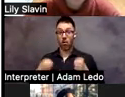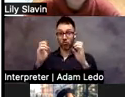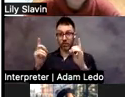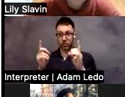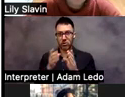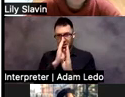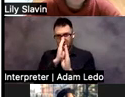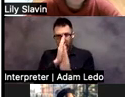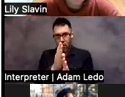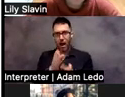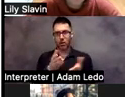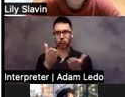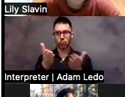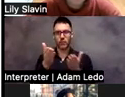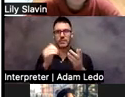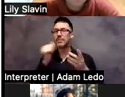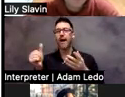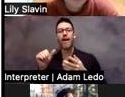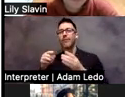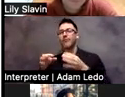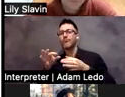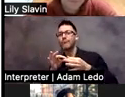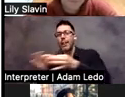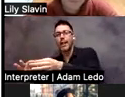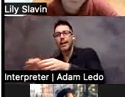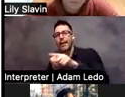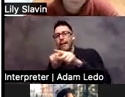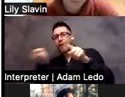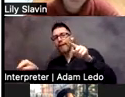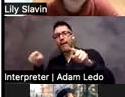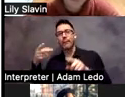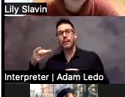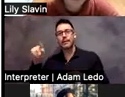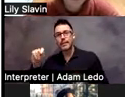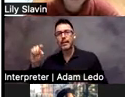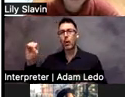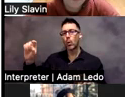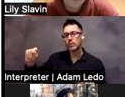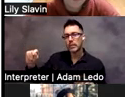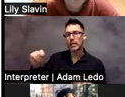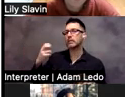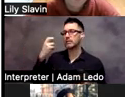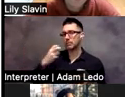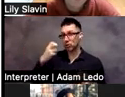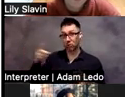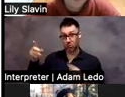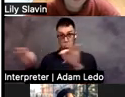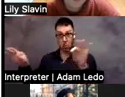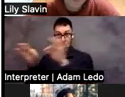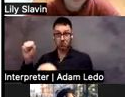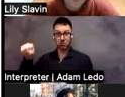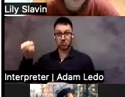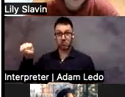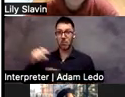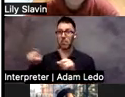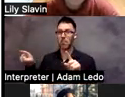by law. It's not a related service like PT or OT. PT or OT speech, they're important, but they rely